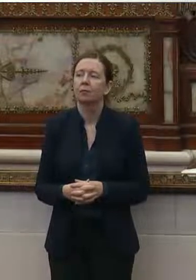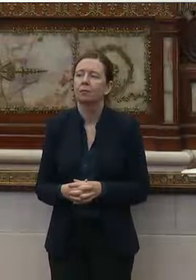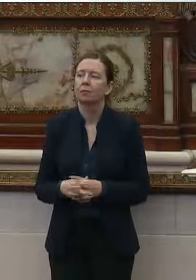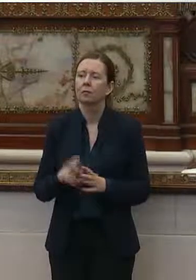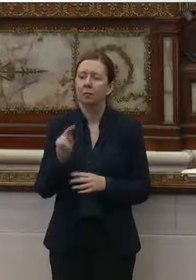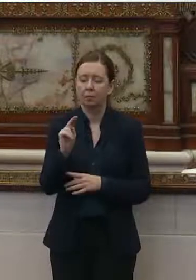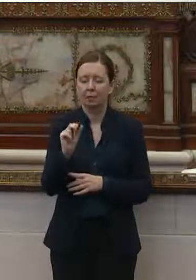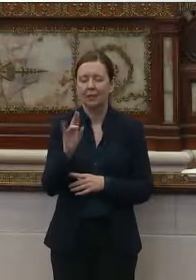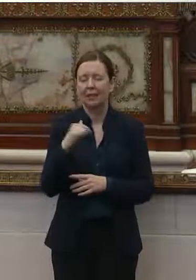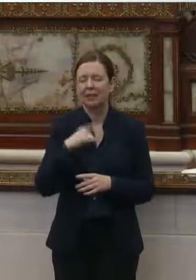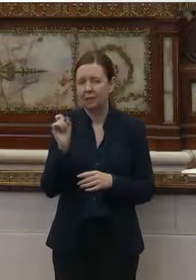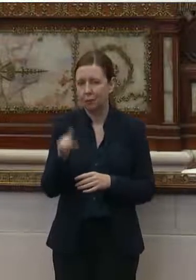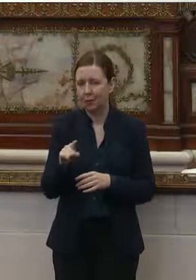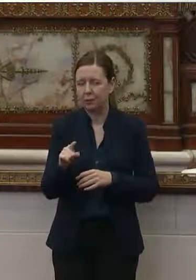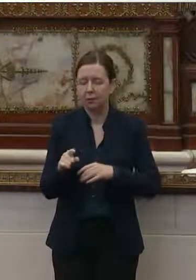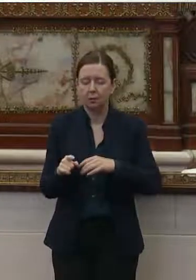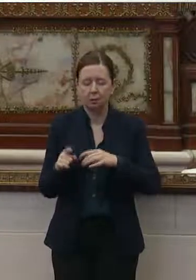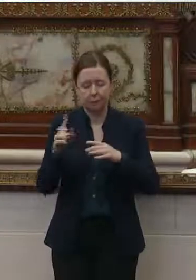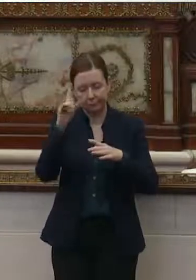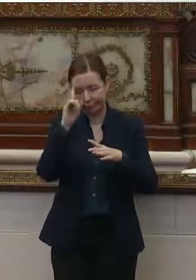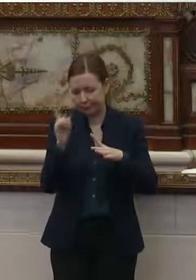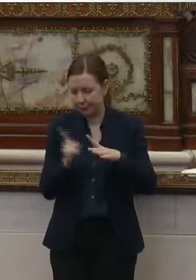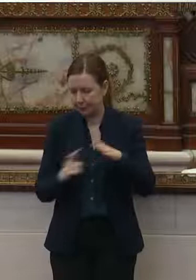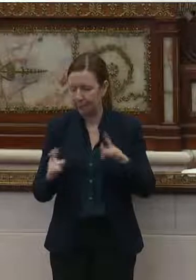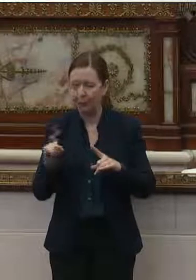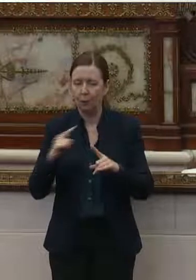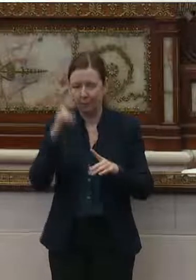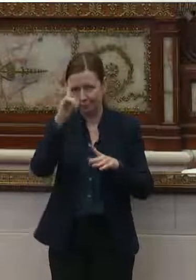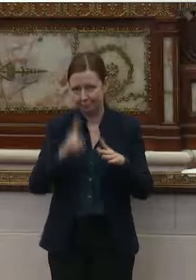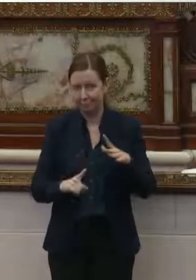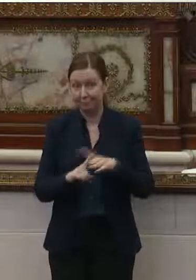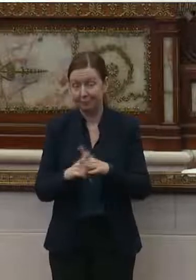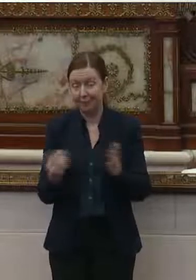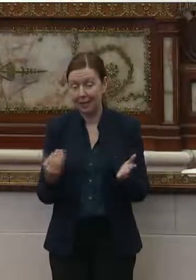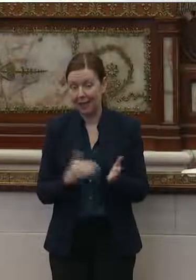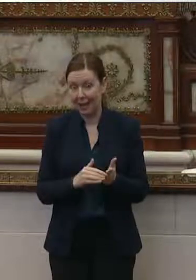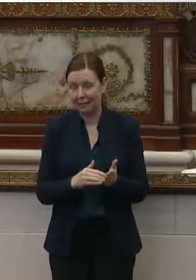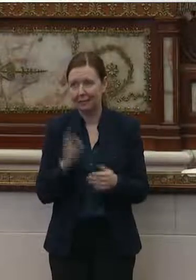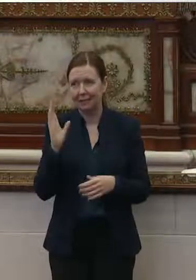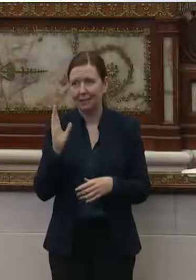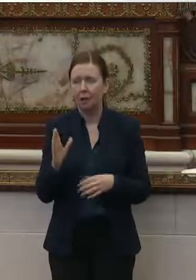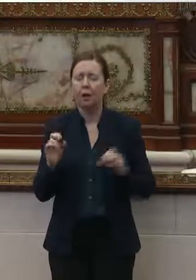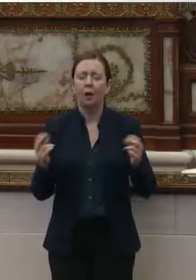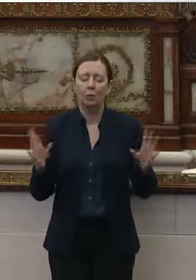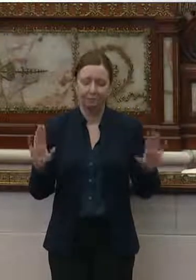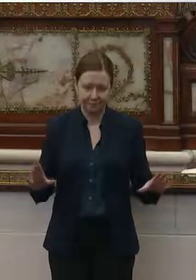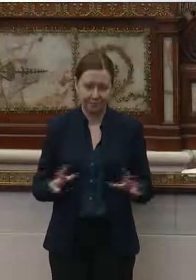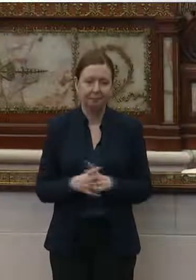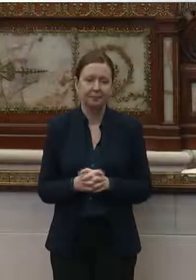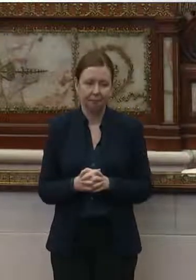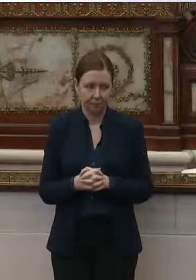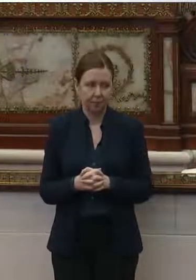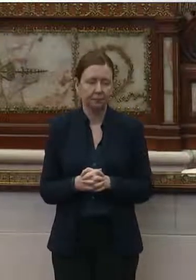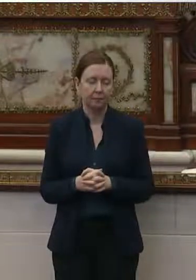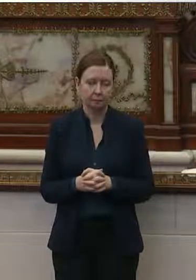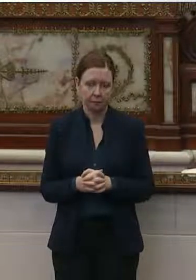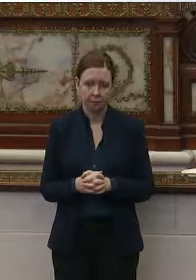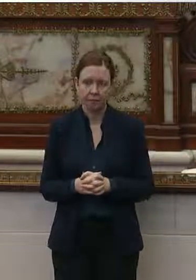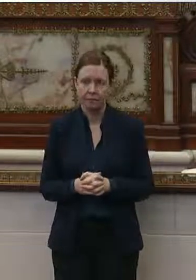Nancy, I had a question, and it just slipped my mind. So when it comes back around, I'll... Oh, I know what it was. So